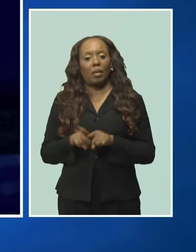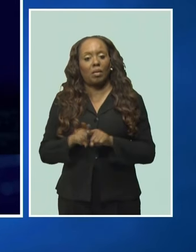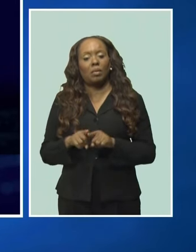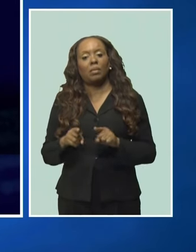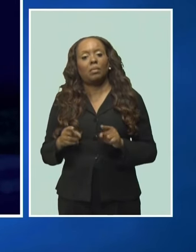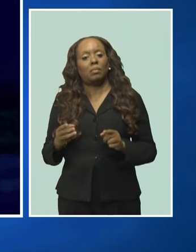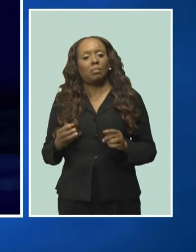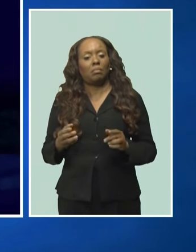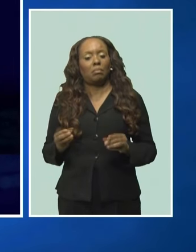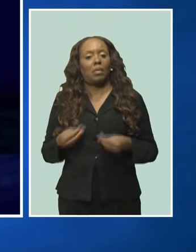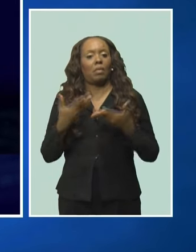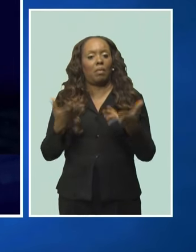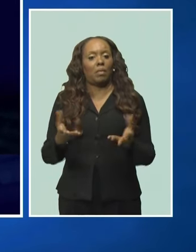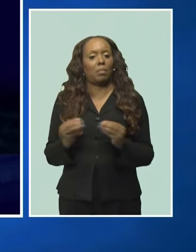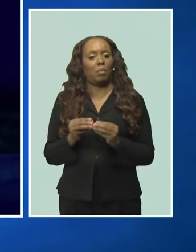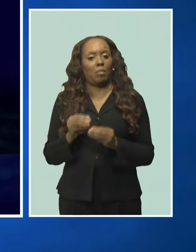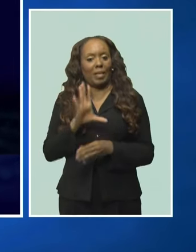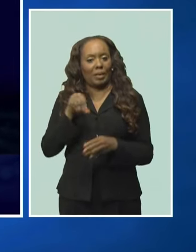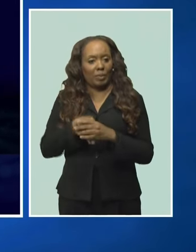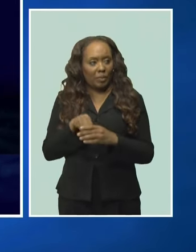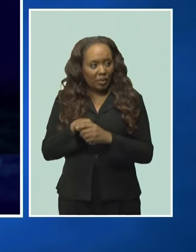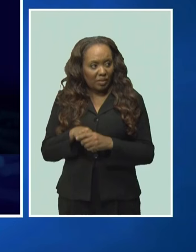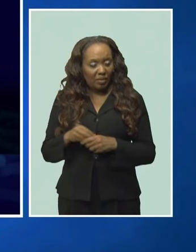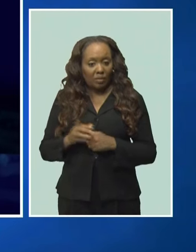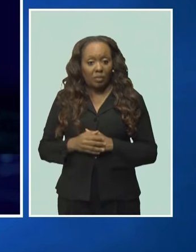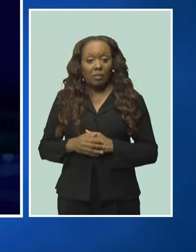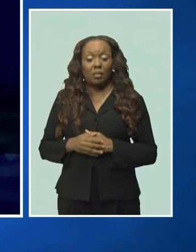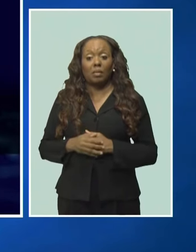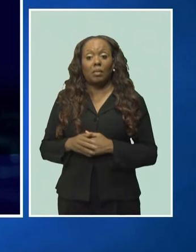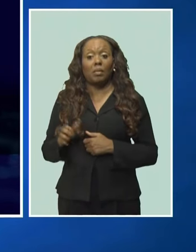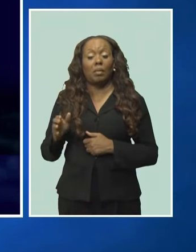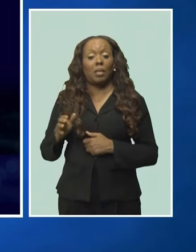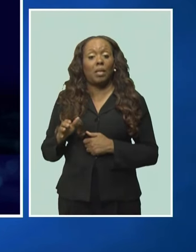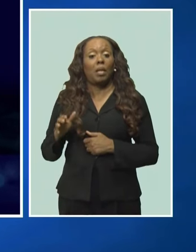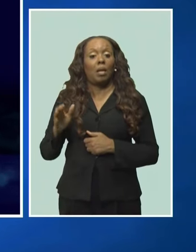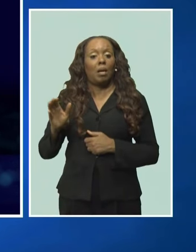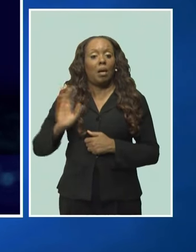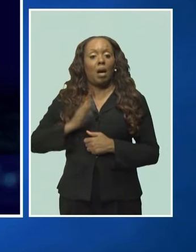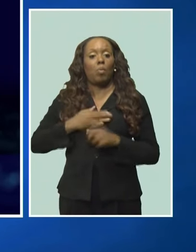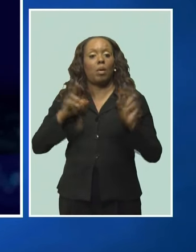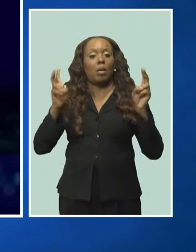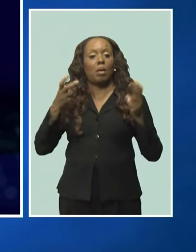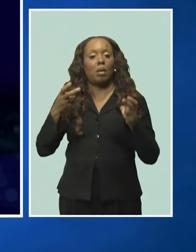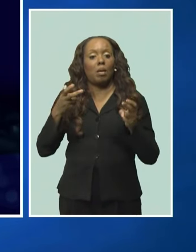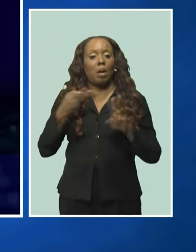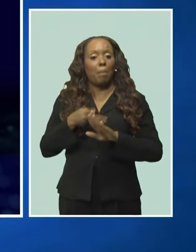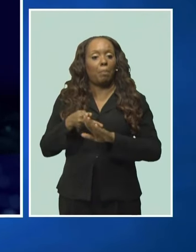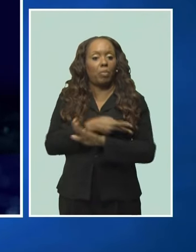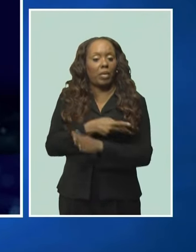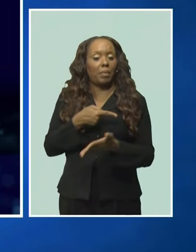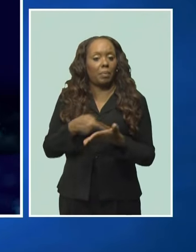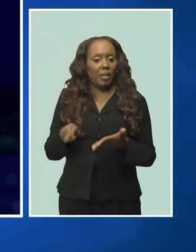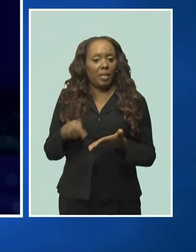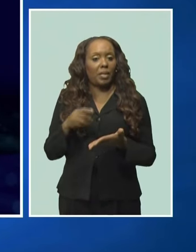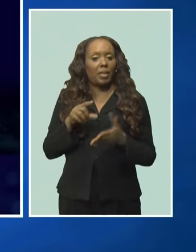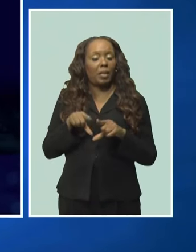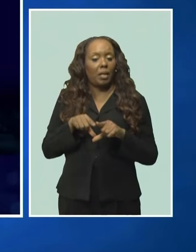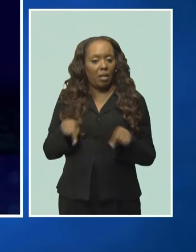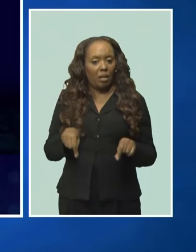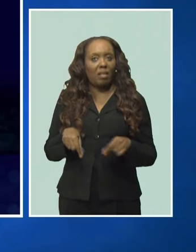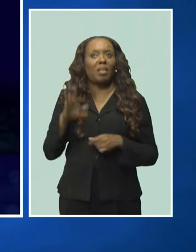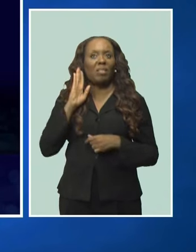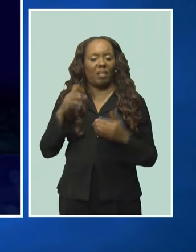inclusion. And with the prepaid card, our clients will also benefit from a card that is equipped with contactless payment